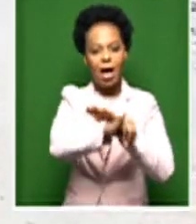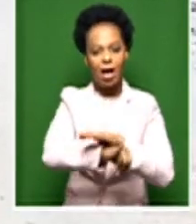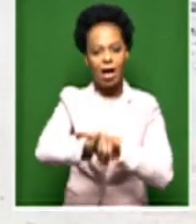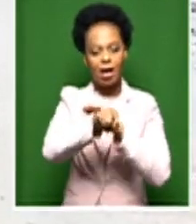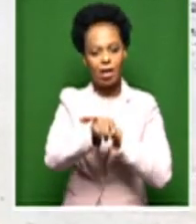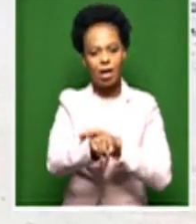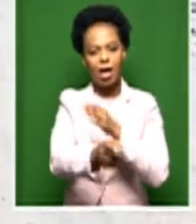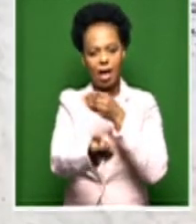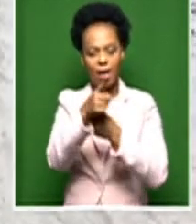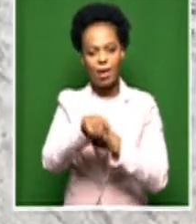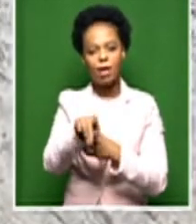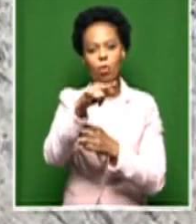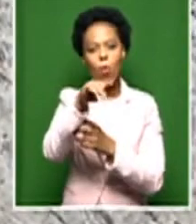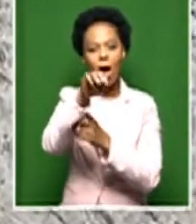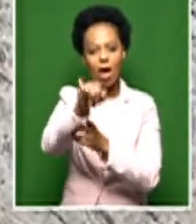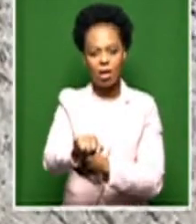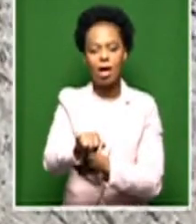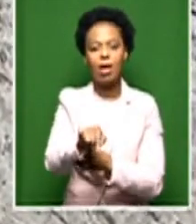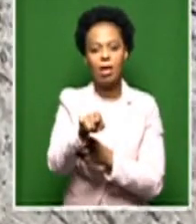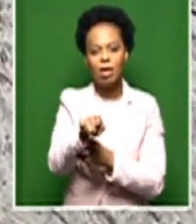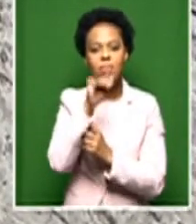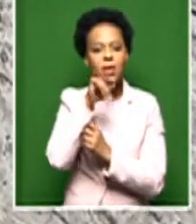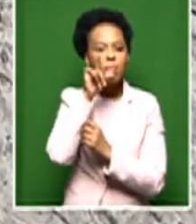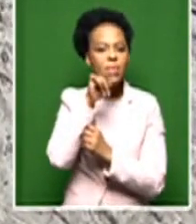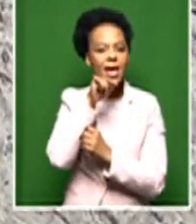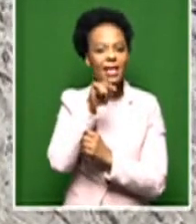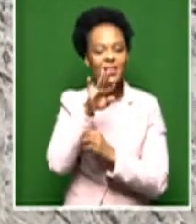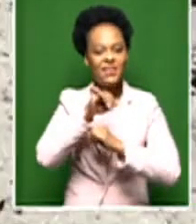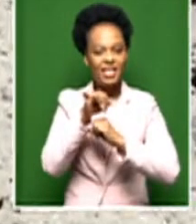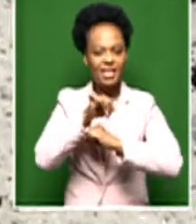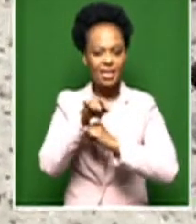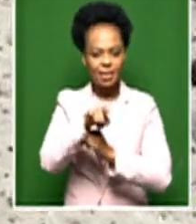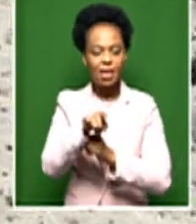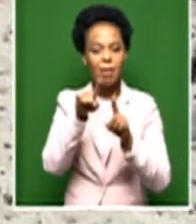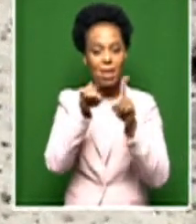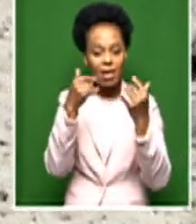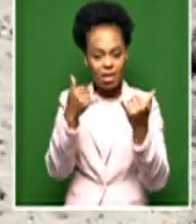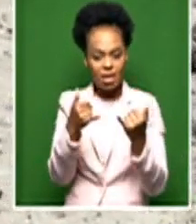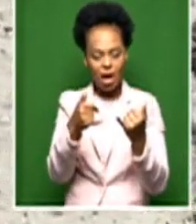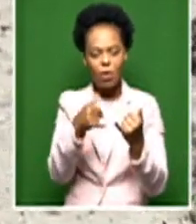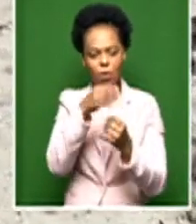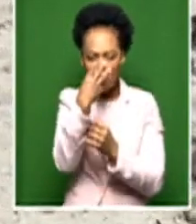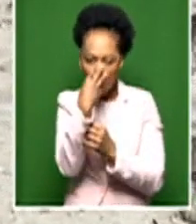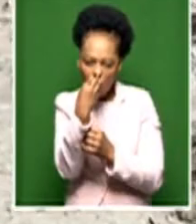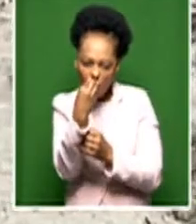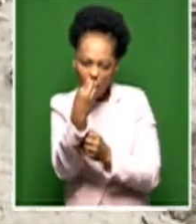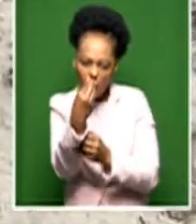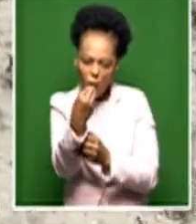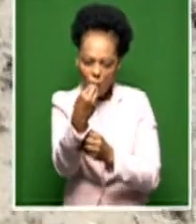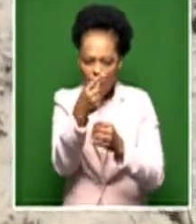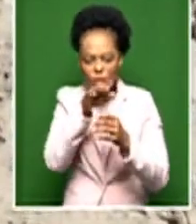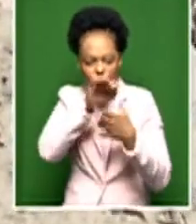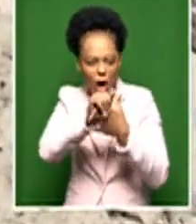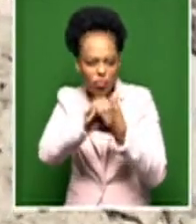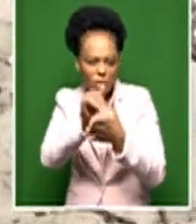nests in burrows in guano, which is essentially bird faeces, but the guano makes a fantastic, really solid soil. So they could dig out